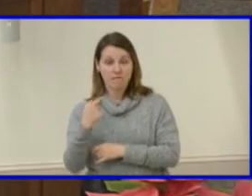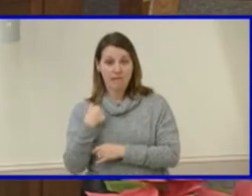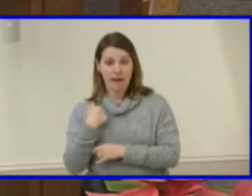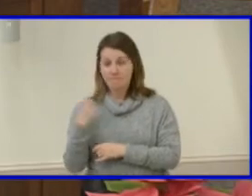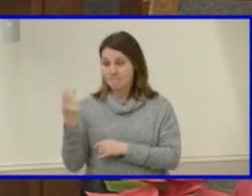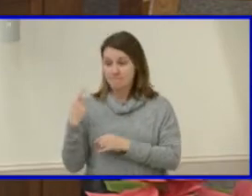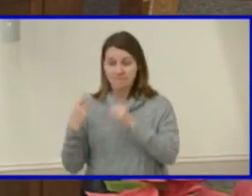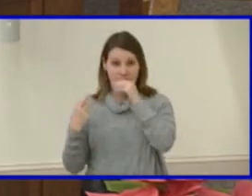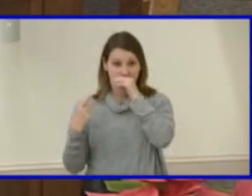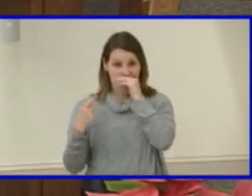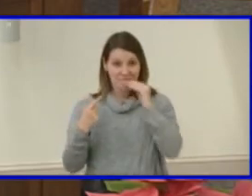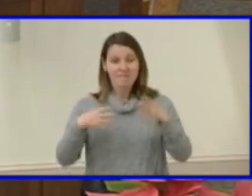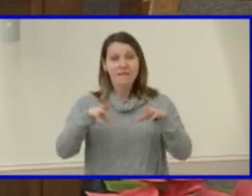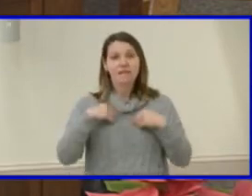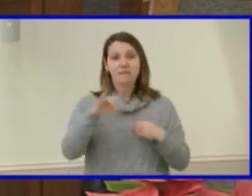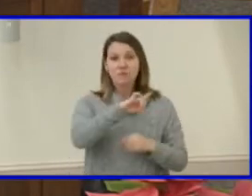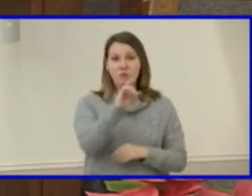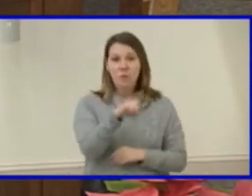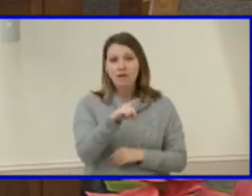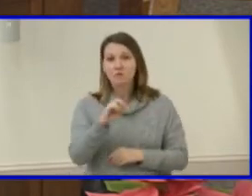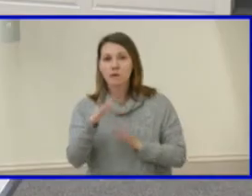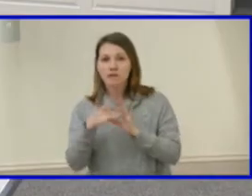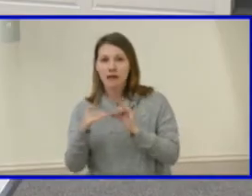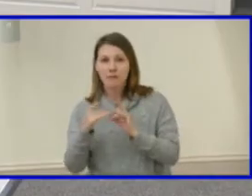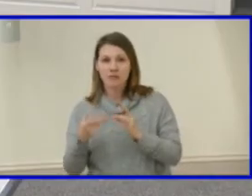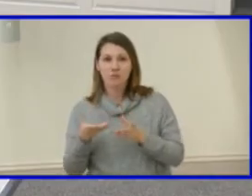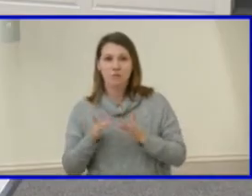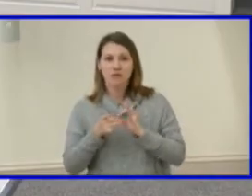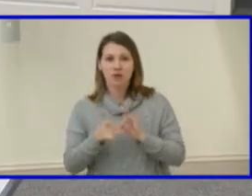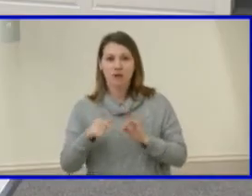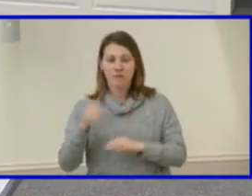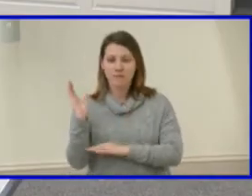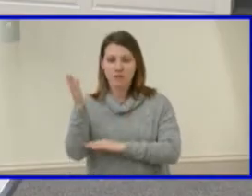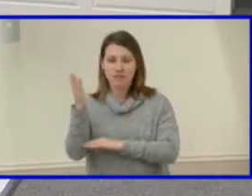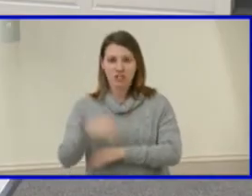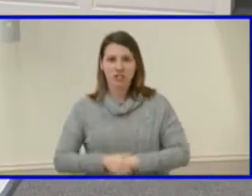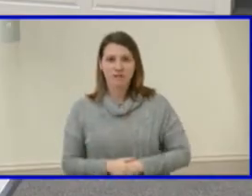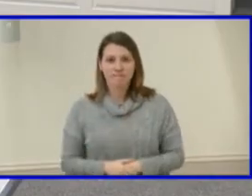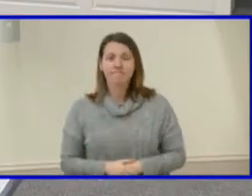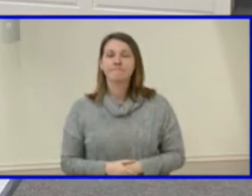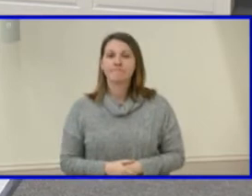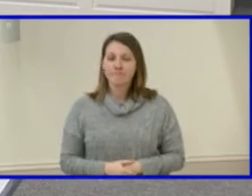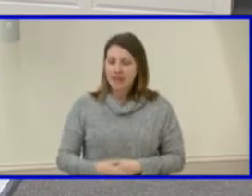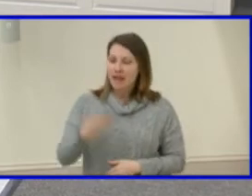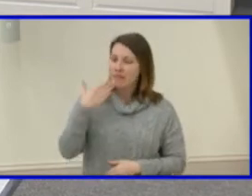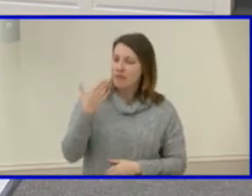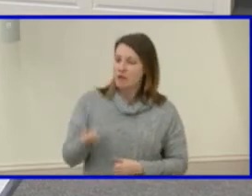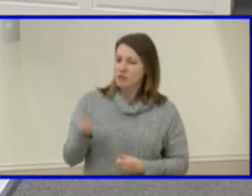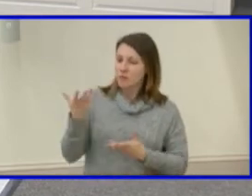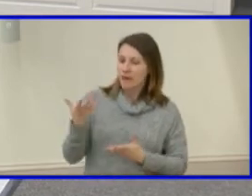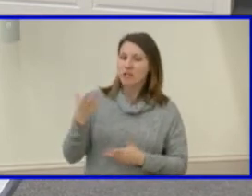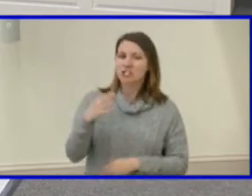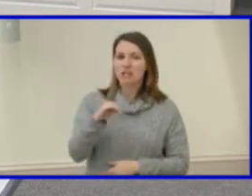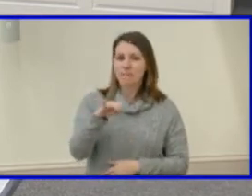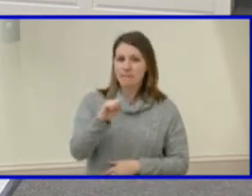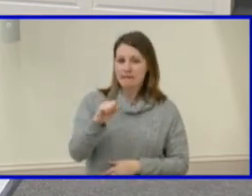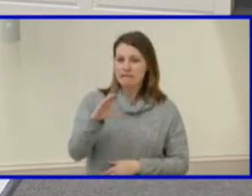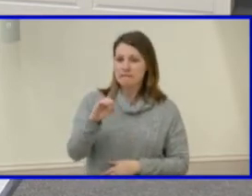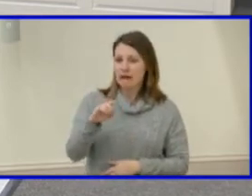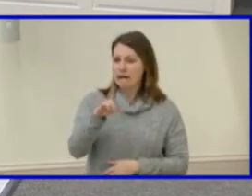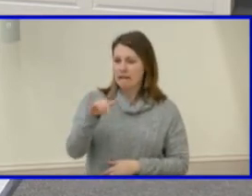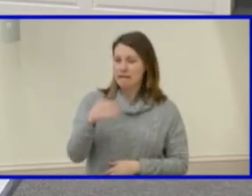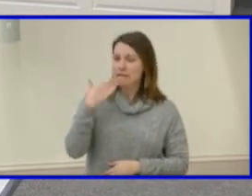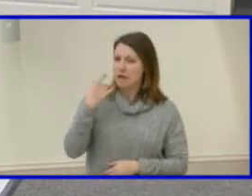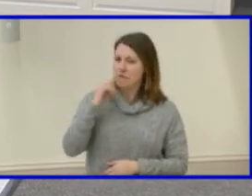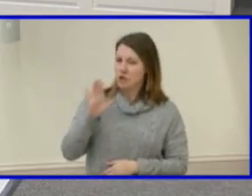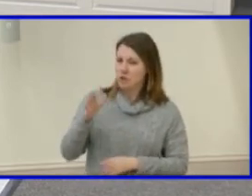or comments on our presentation. Thank you so much Ms. Connolly and again Mr. Dusalt for your presentation.